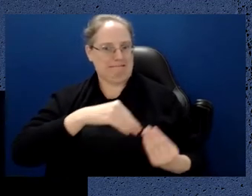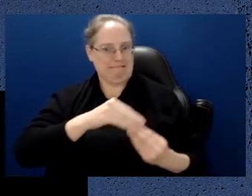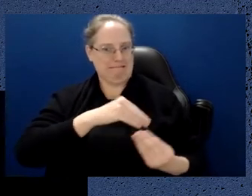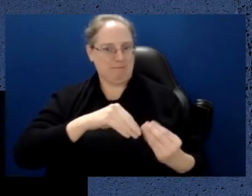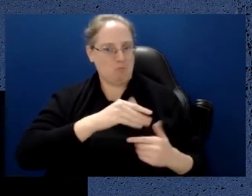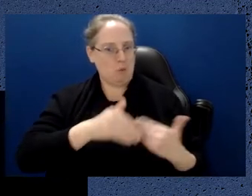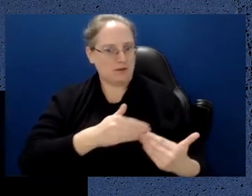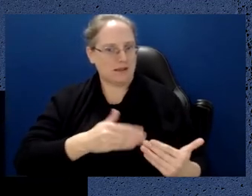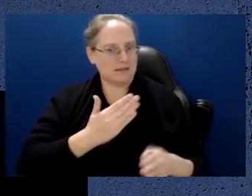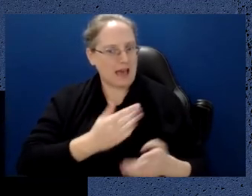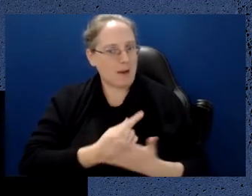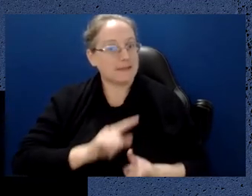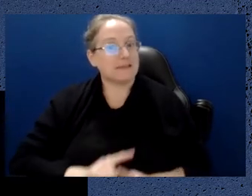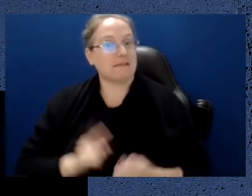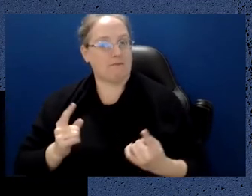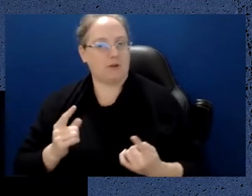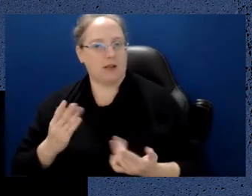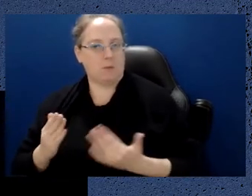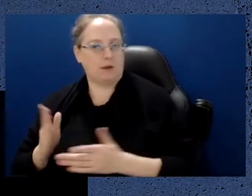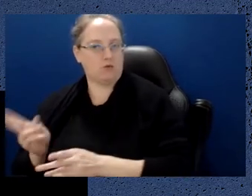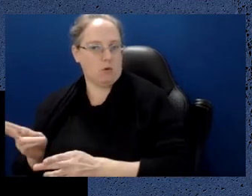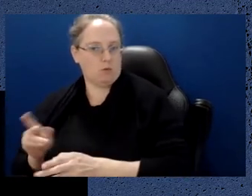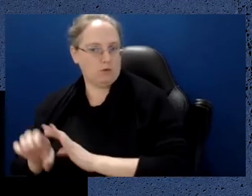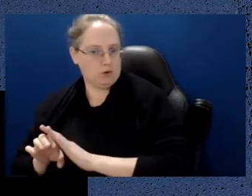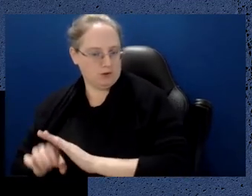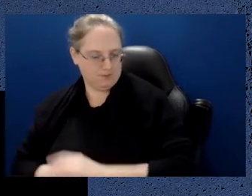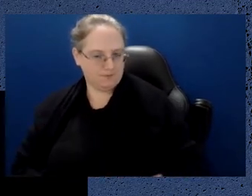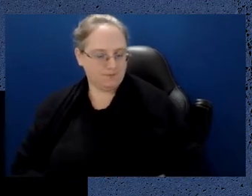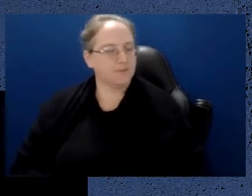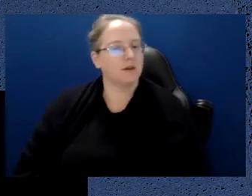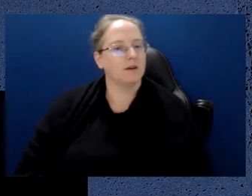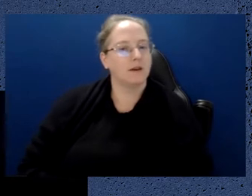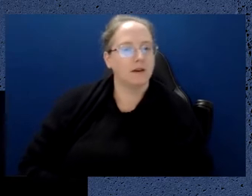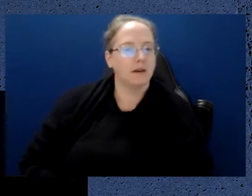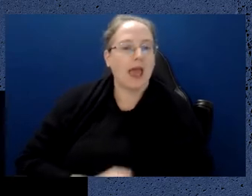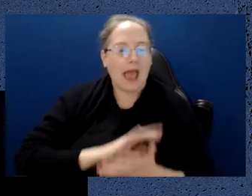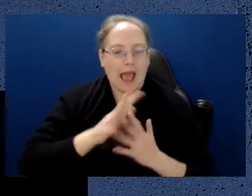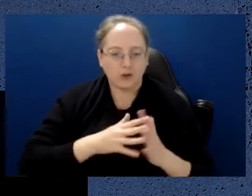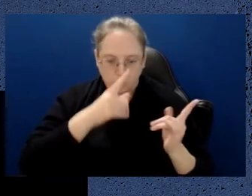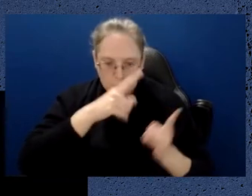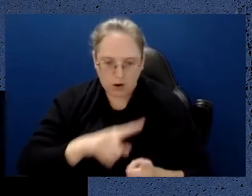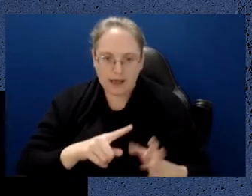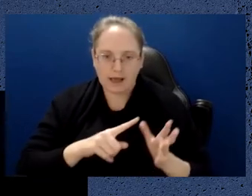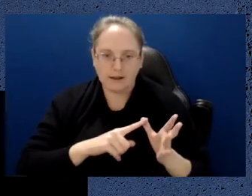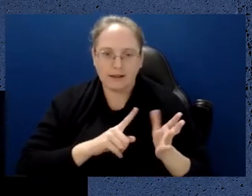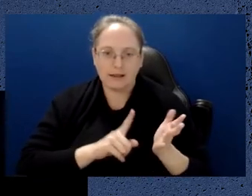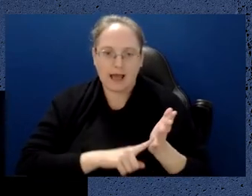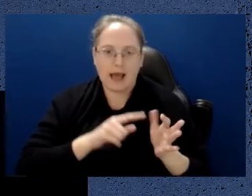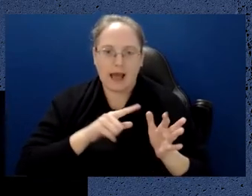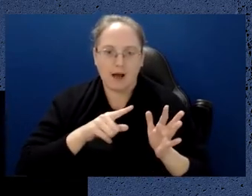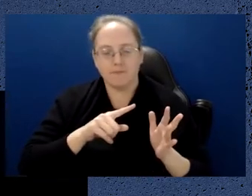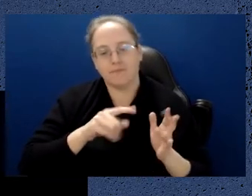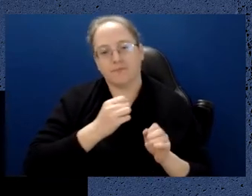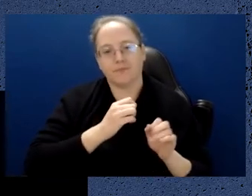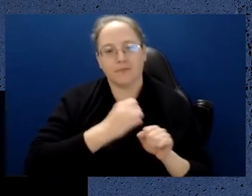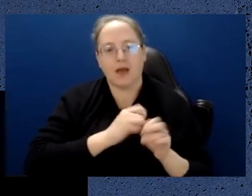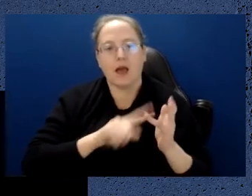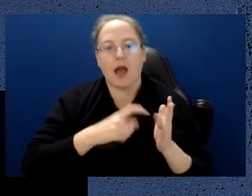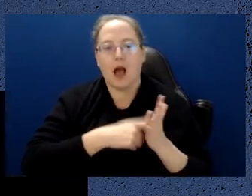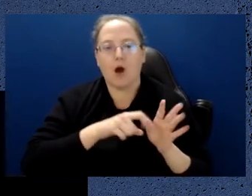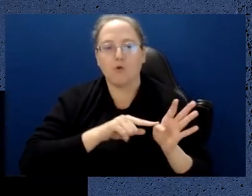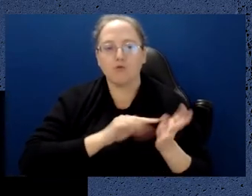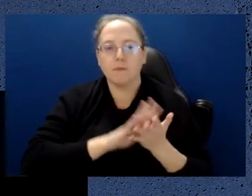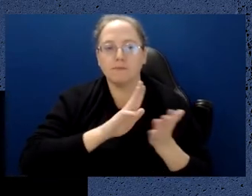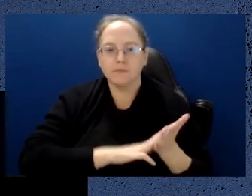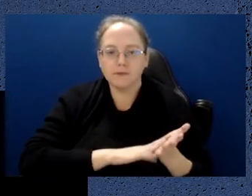how you run algorithms and how you then engage with end user applications. But pretty much what we're